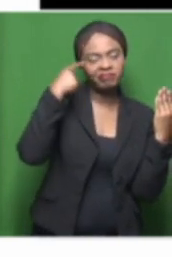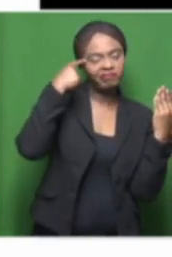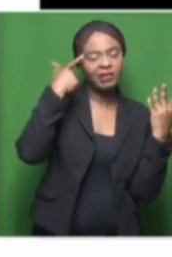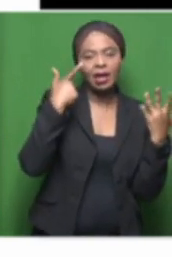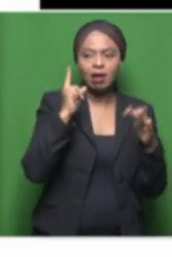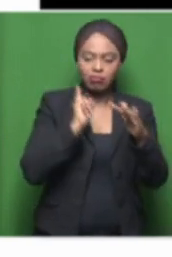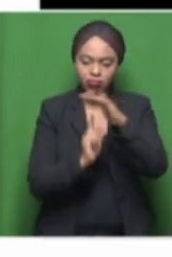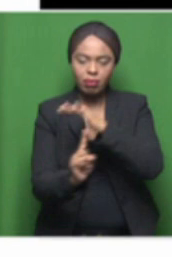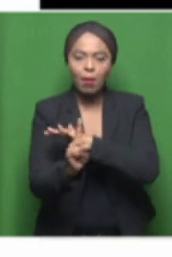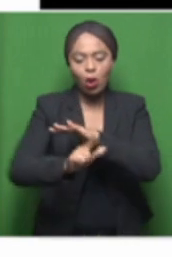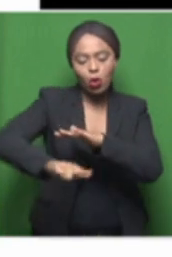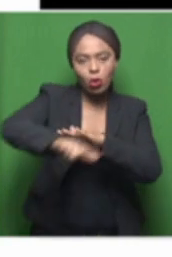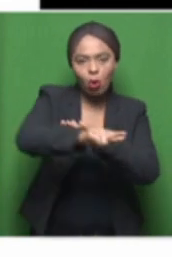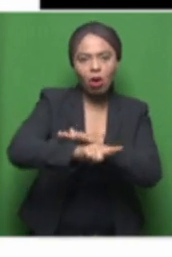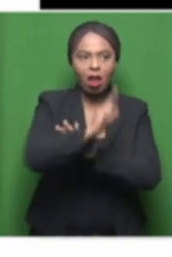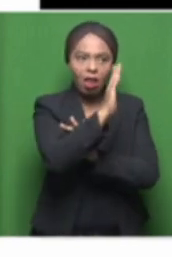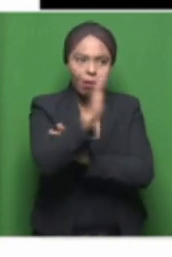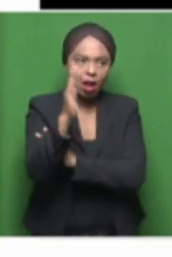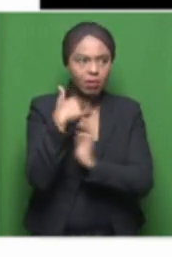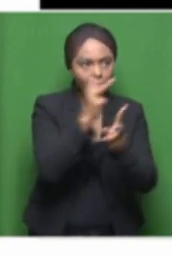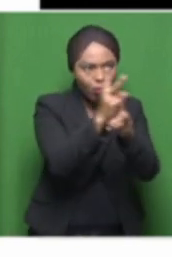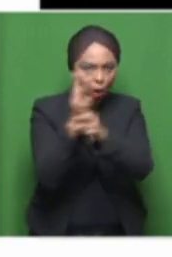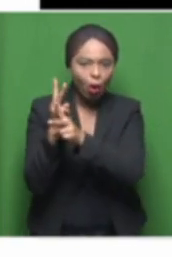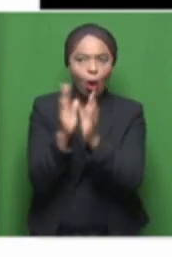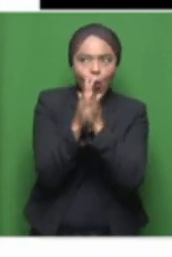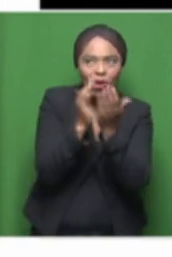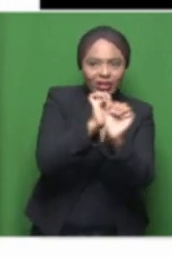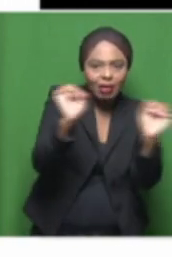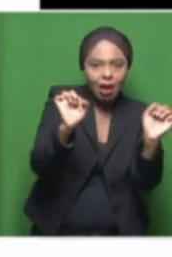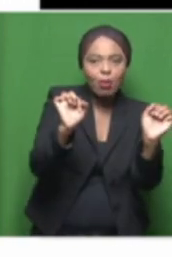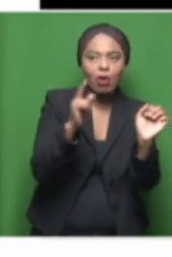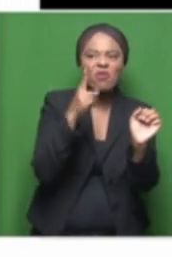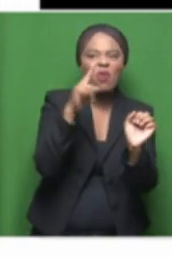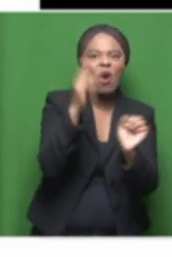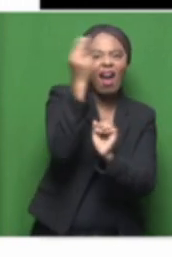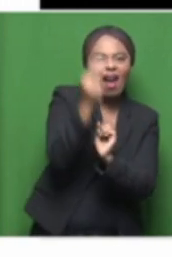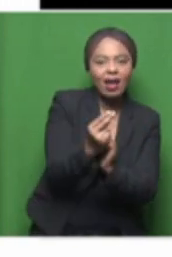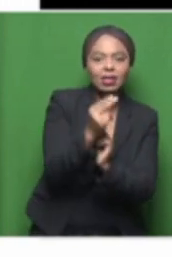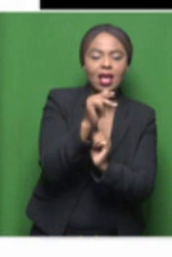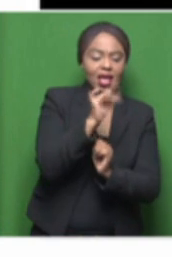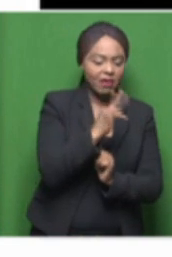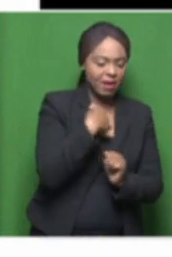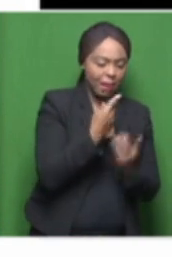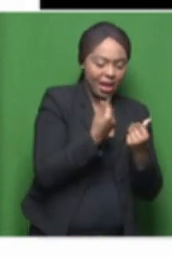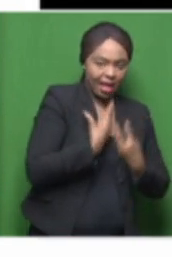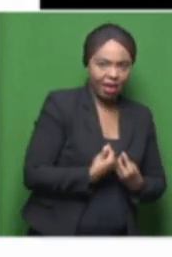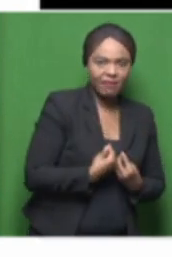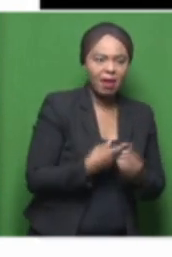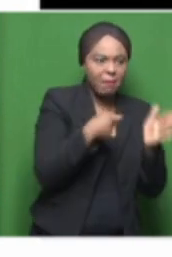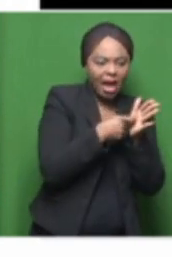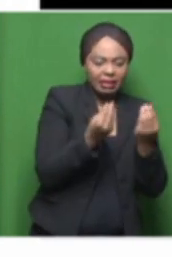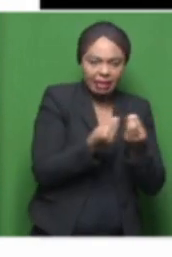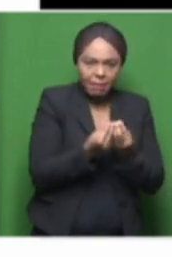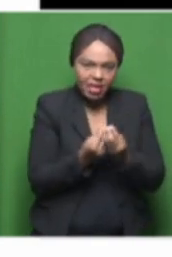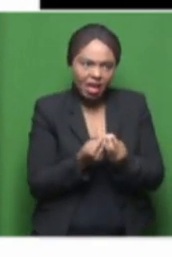local library and I'd borrow books on arts and, uh, with my pocket money and buy art supplies. So that's how I started,